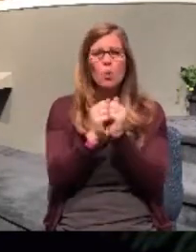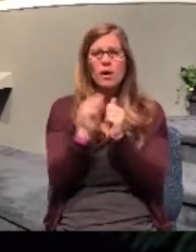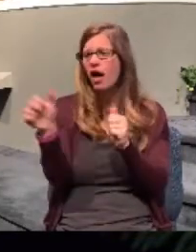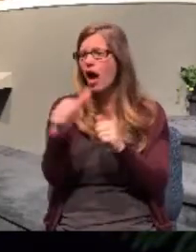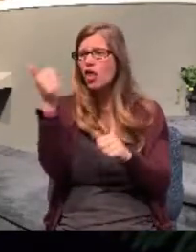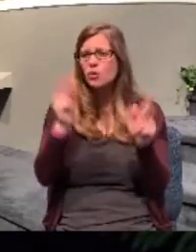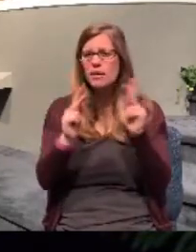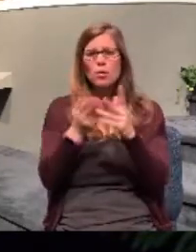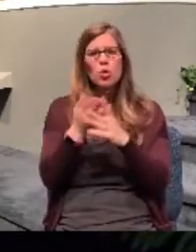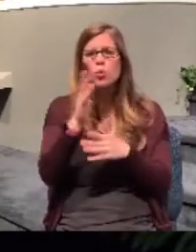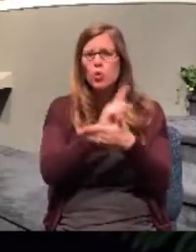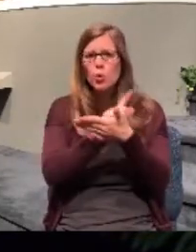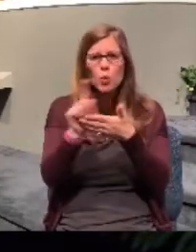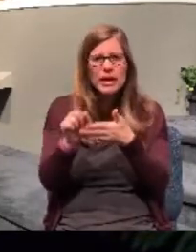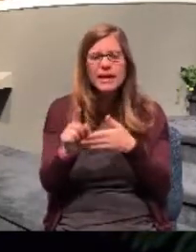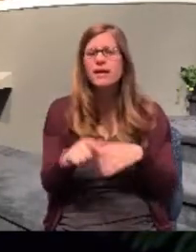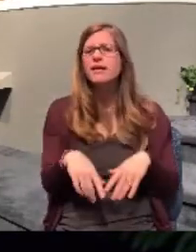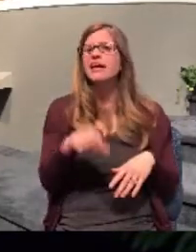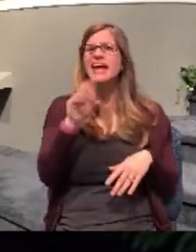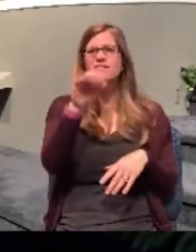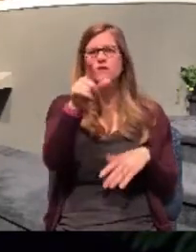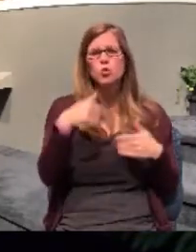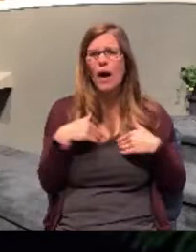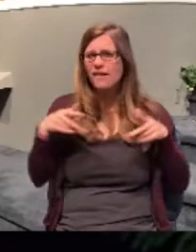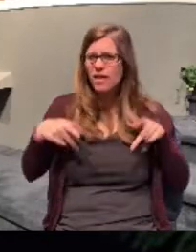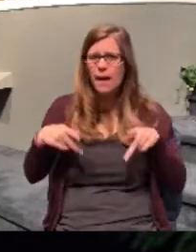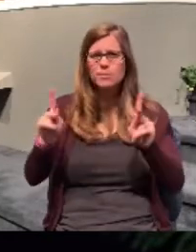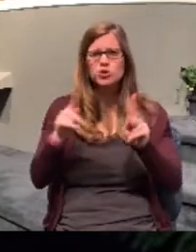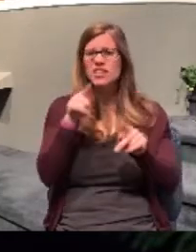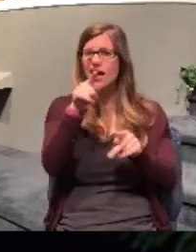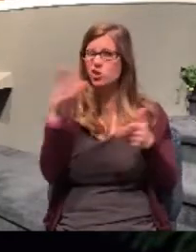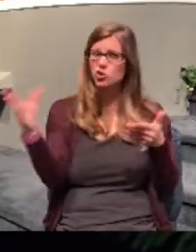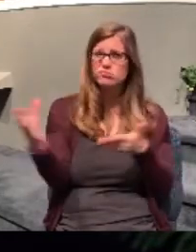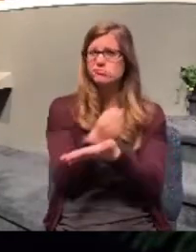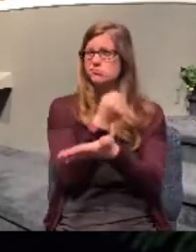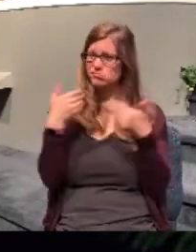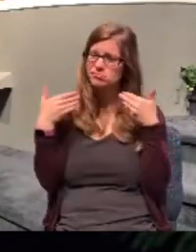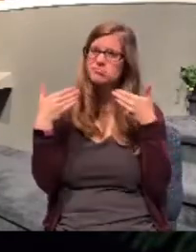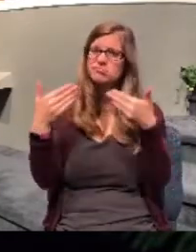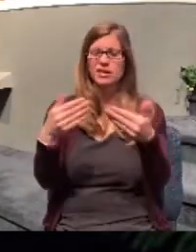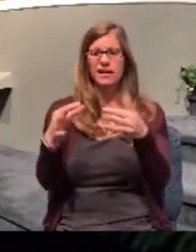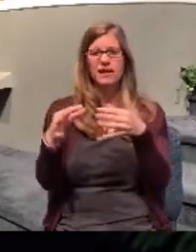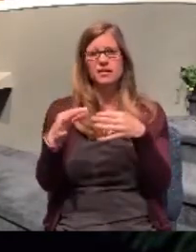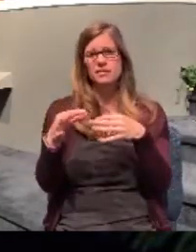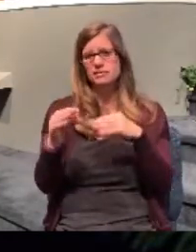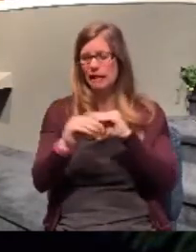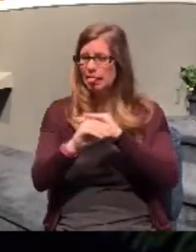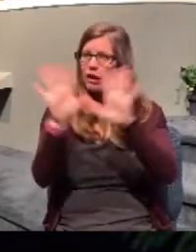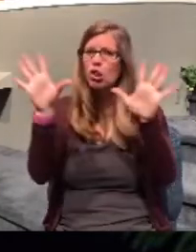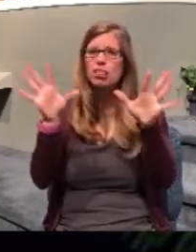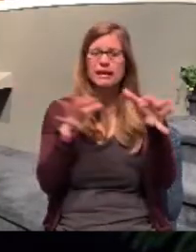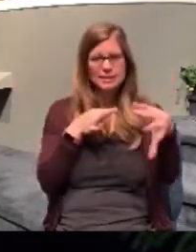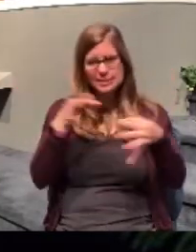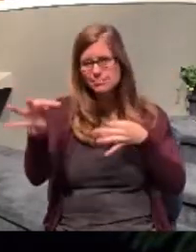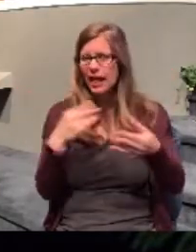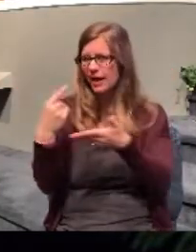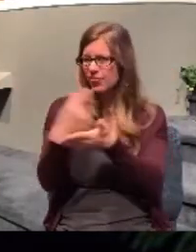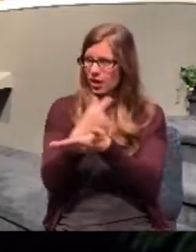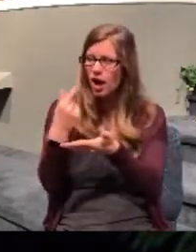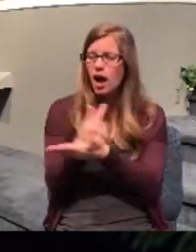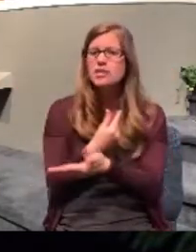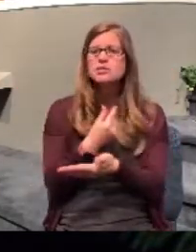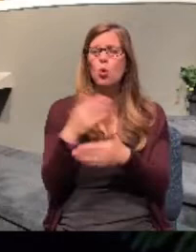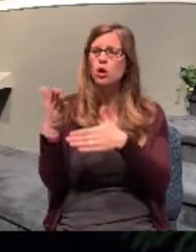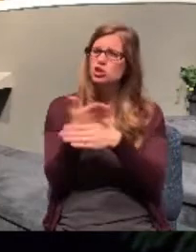the week, when you have God-given opportunities, you try to faithfully and clearly and simplistically and powerfully